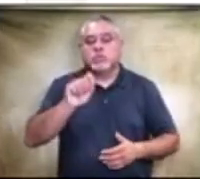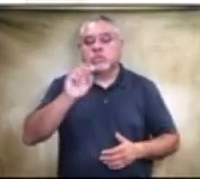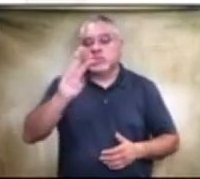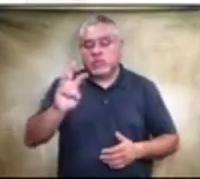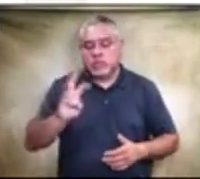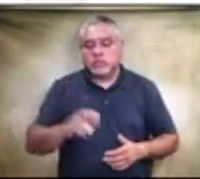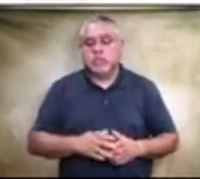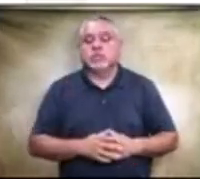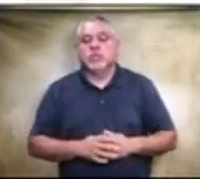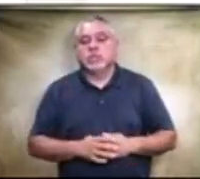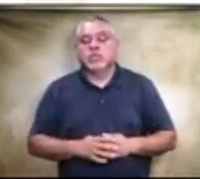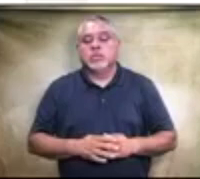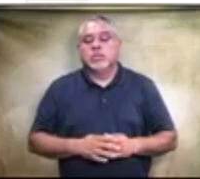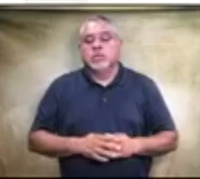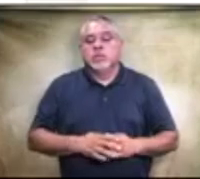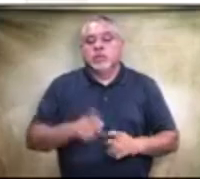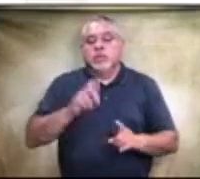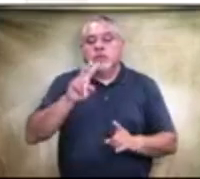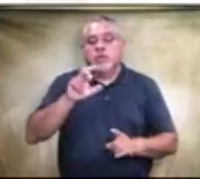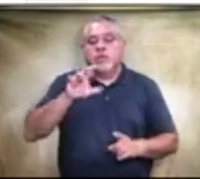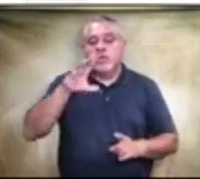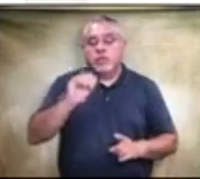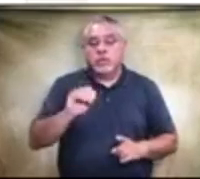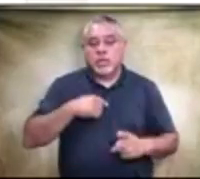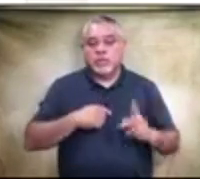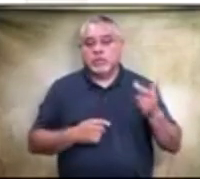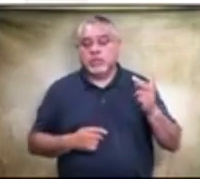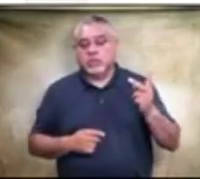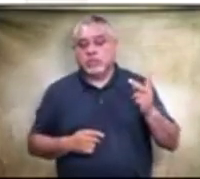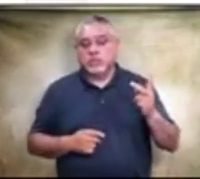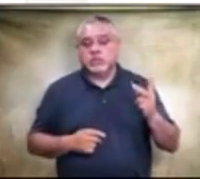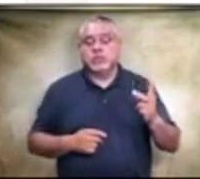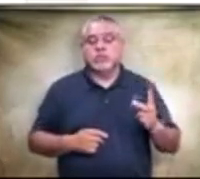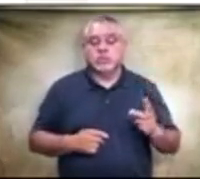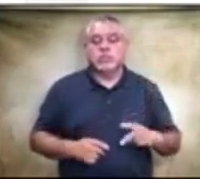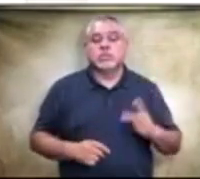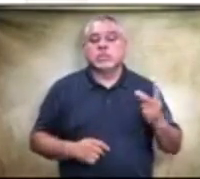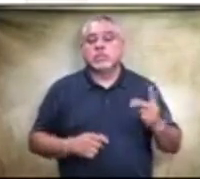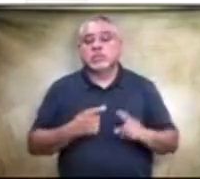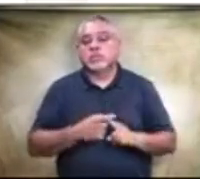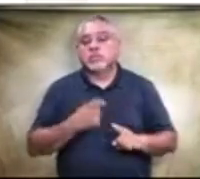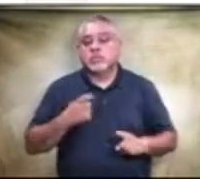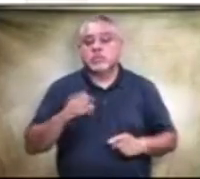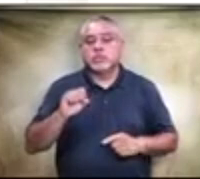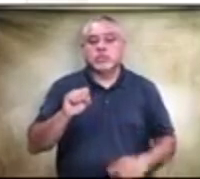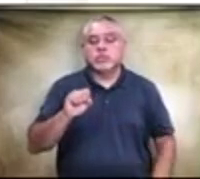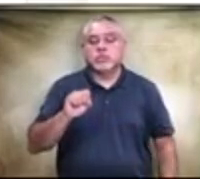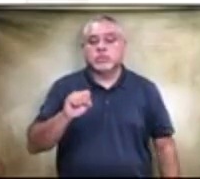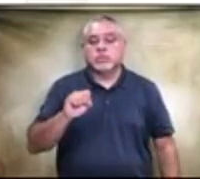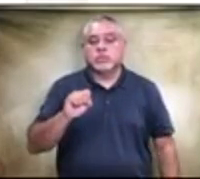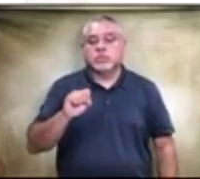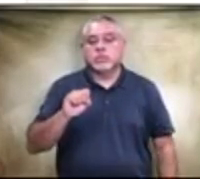motion for mr velasco do i have a second i'll second have a second for miss celadon